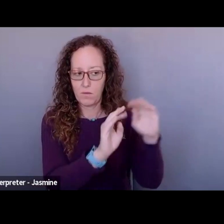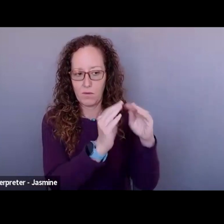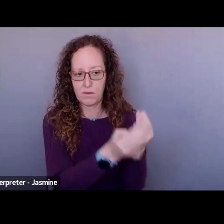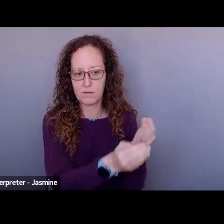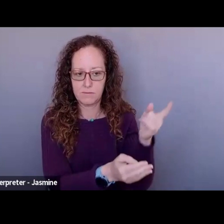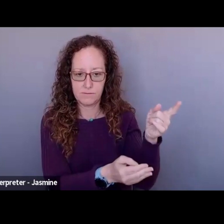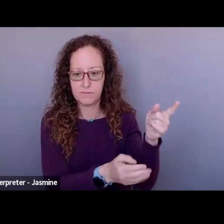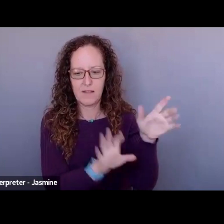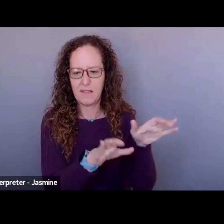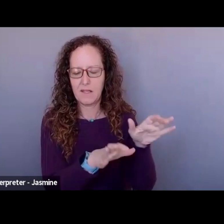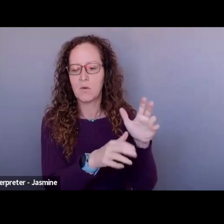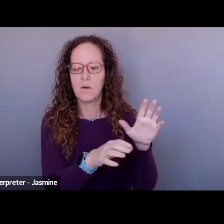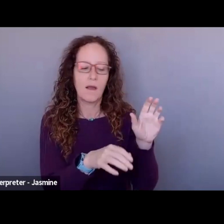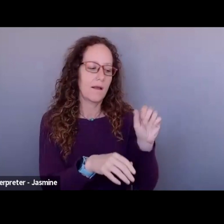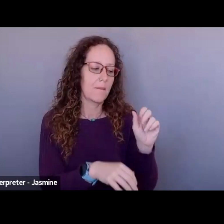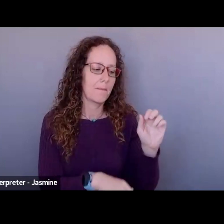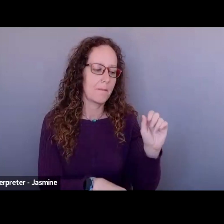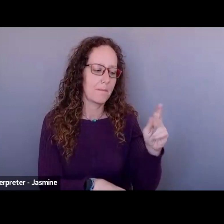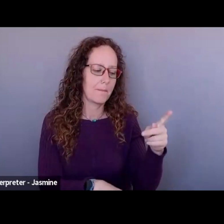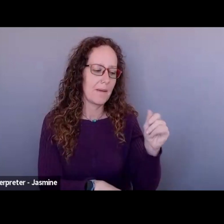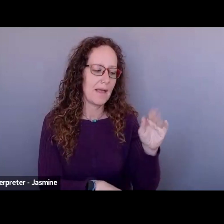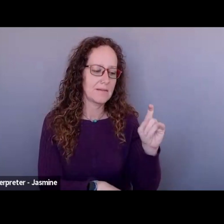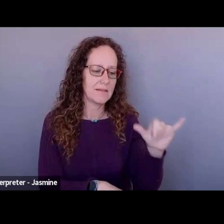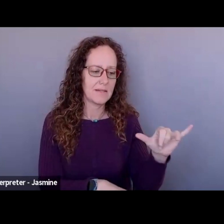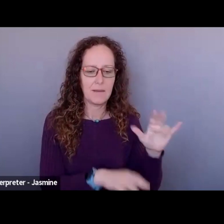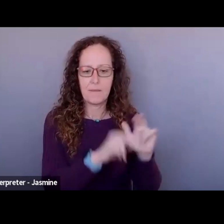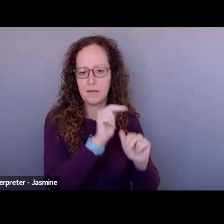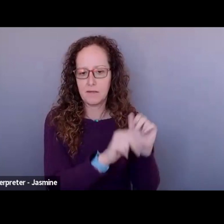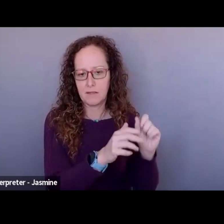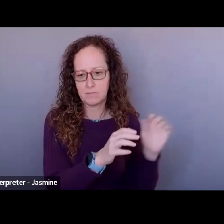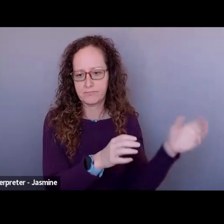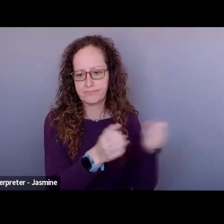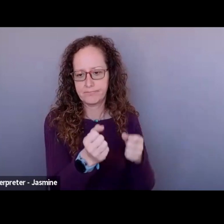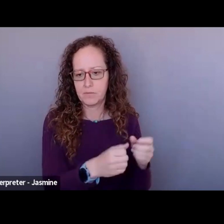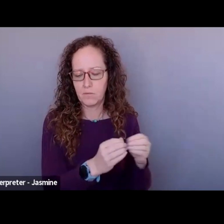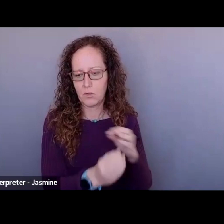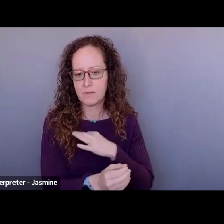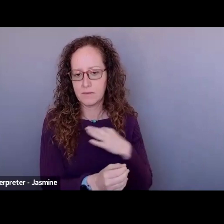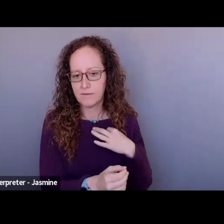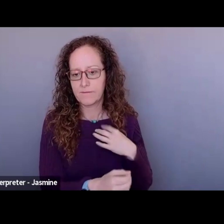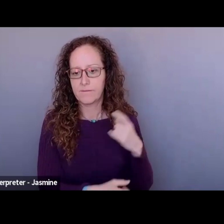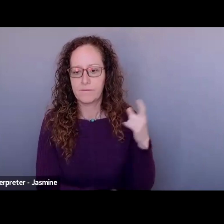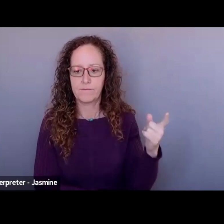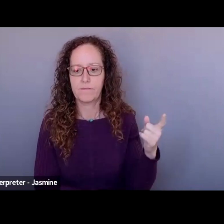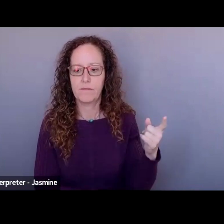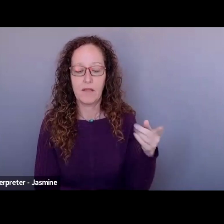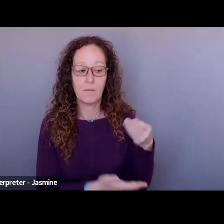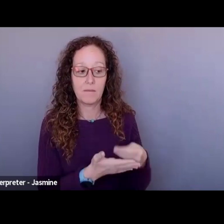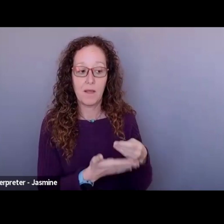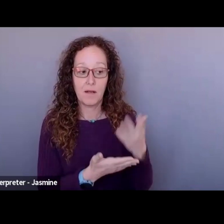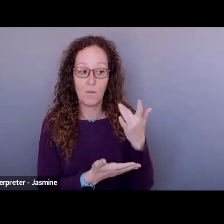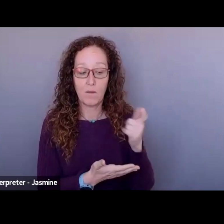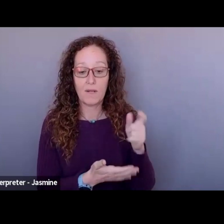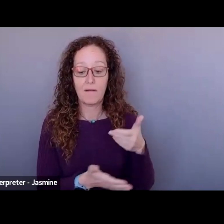some capacity building. Um, and it was for them to get money, to hire a web expert to redo their